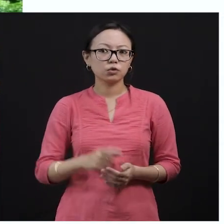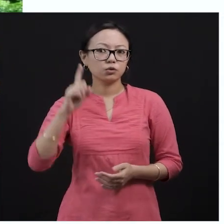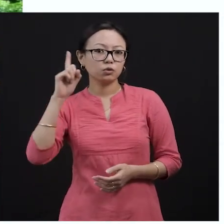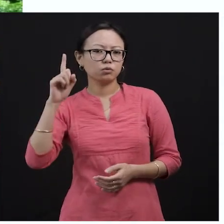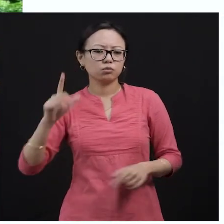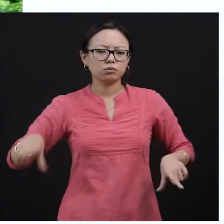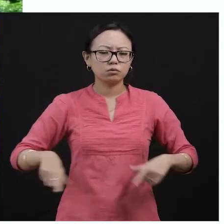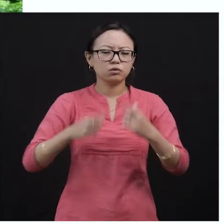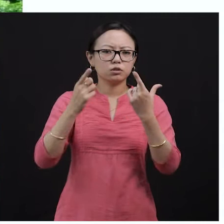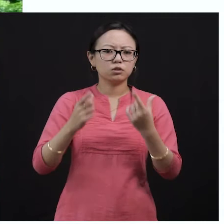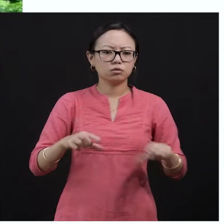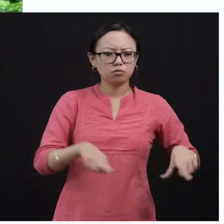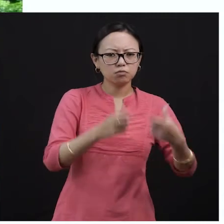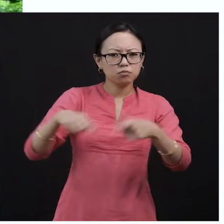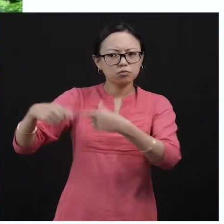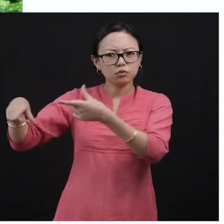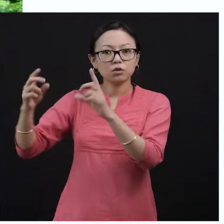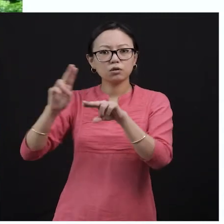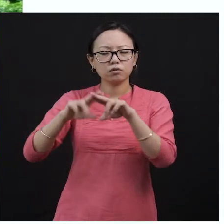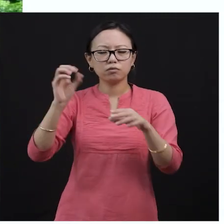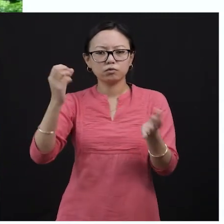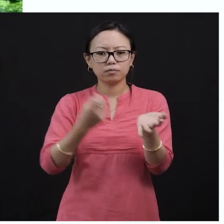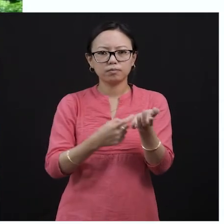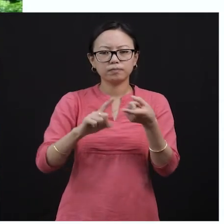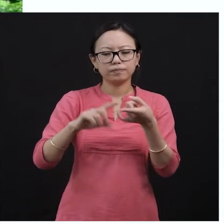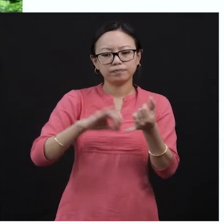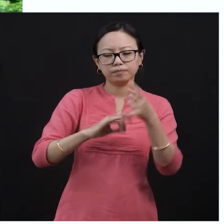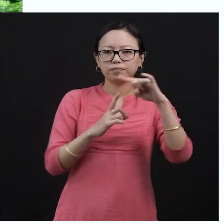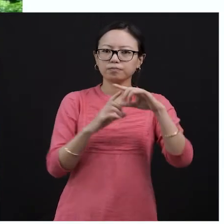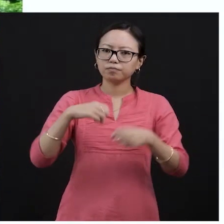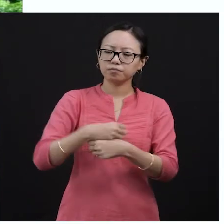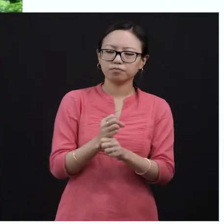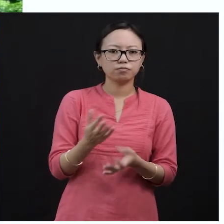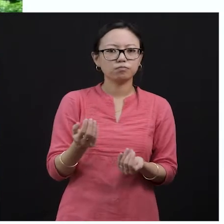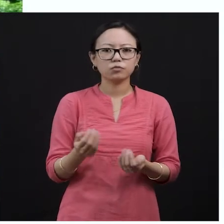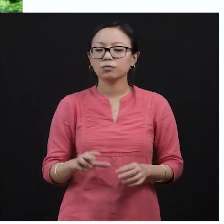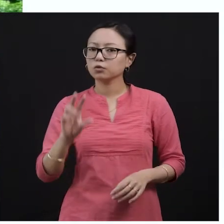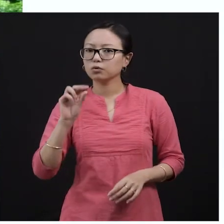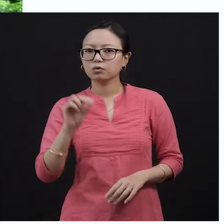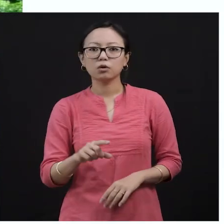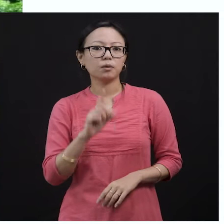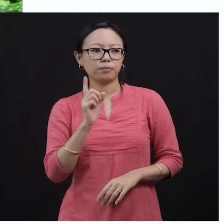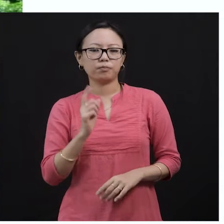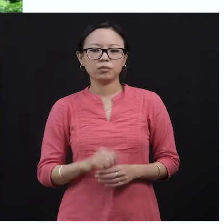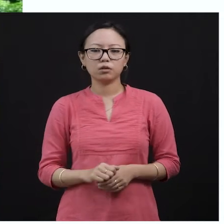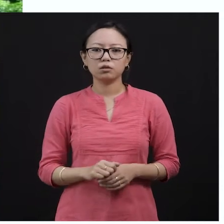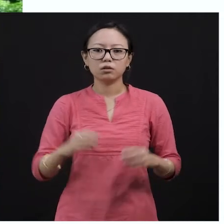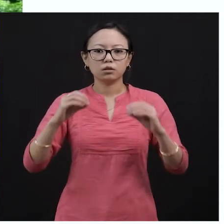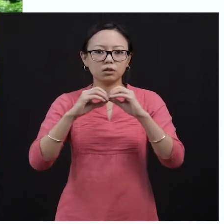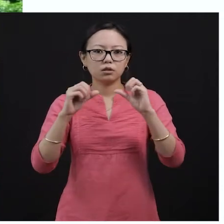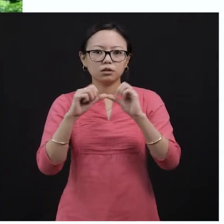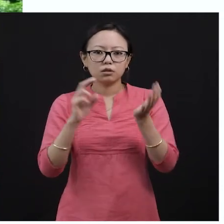of its own. But when it comes to the case of a banyan tree, it is not like that. It can make a forest out of a single